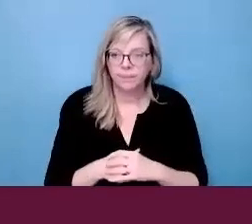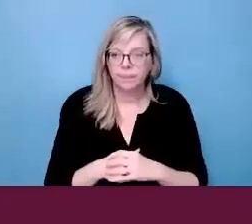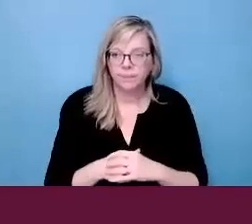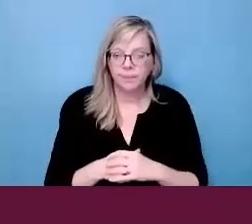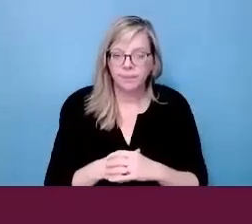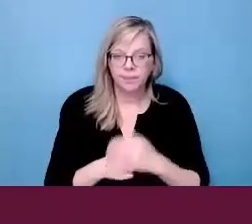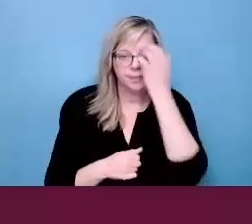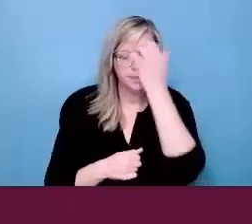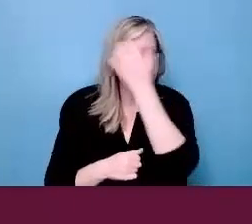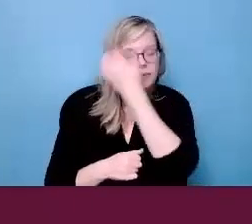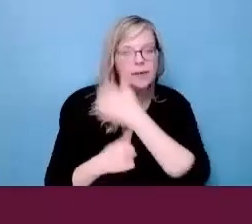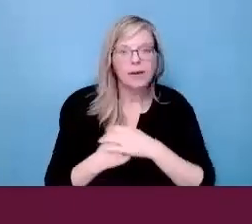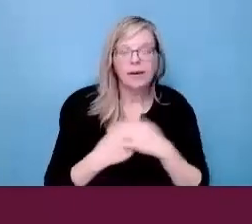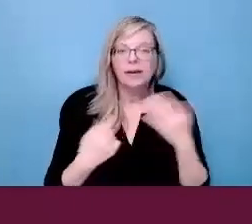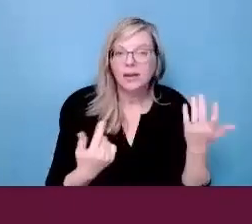Let's see.